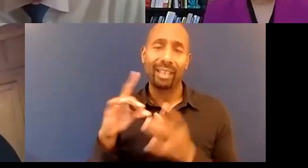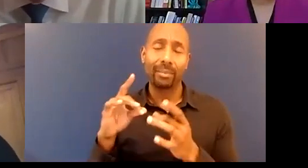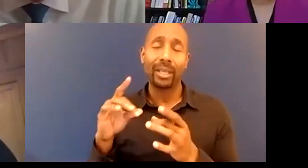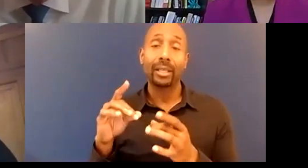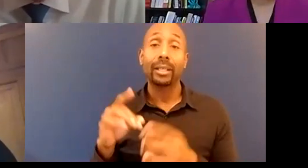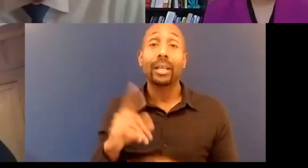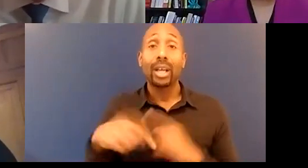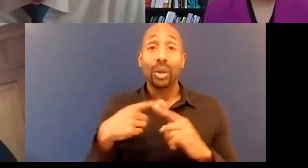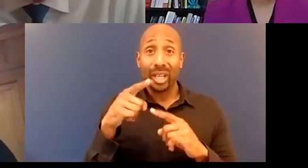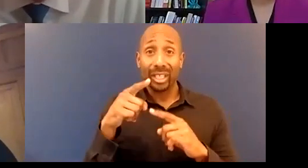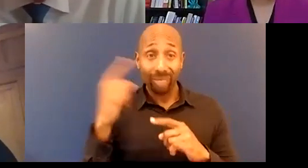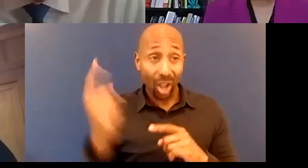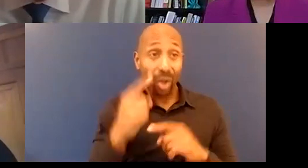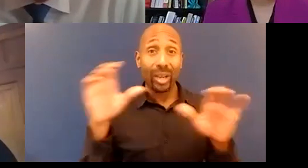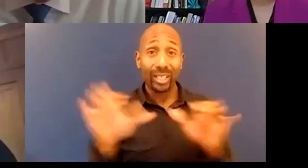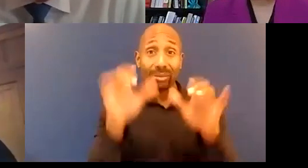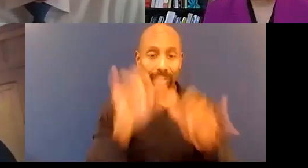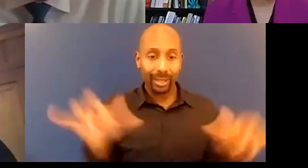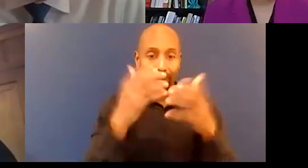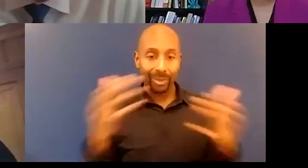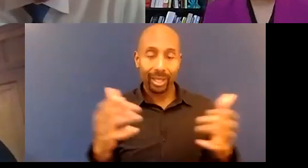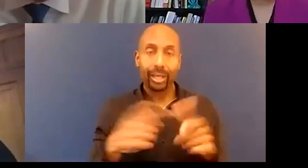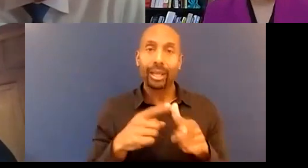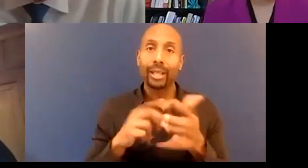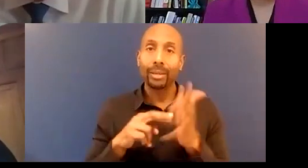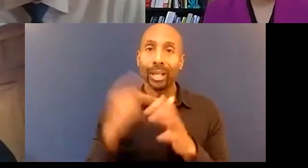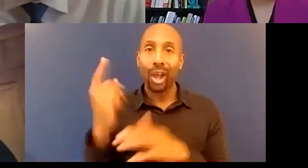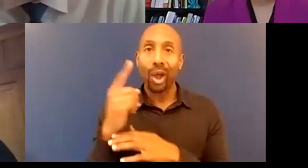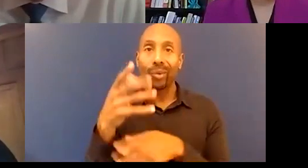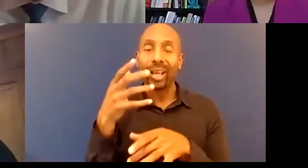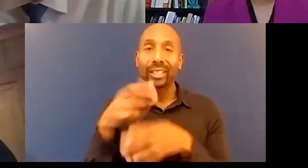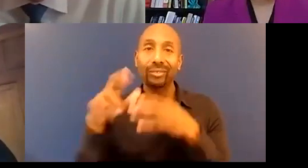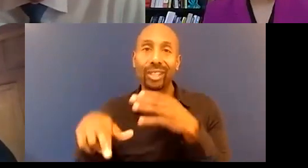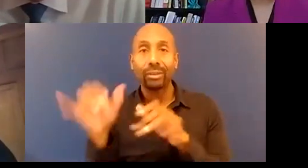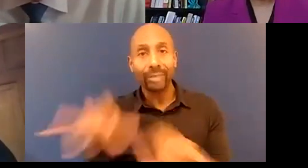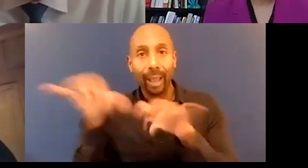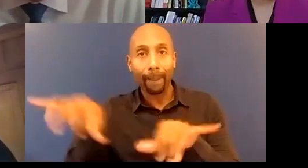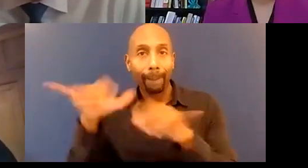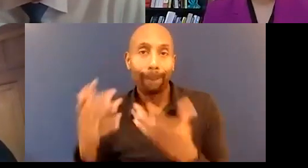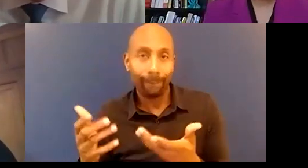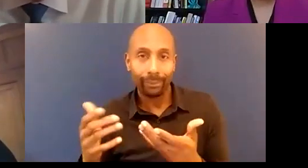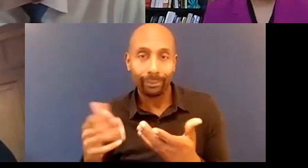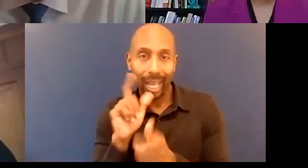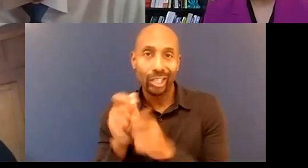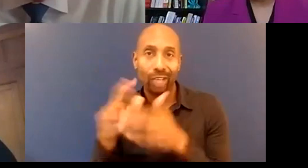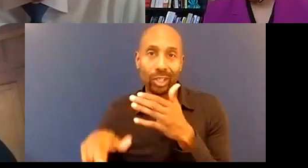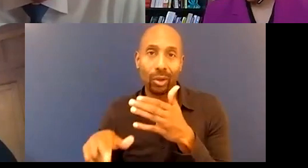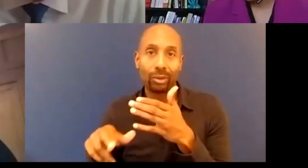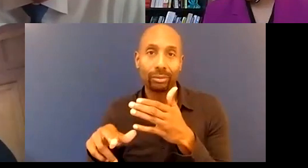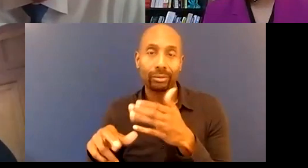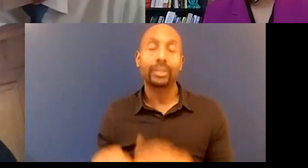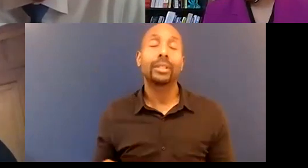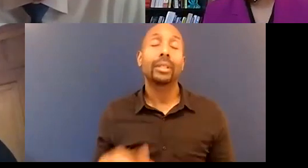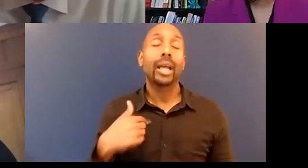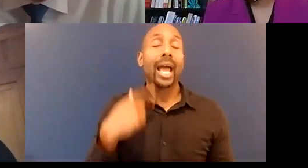always get what you always got and and if we're i think in a lot of instances we don't know what we're not getting um and i think if we can highlight